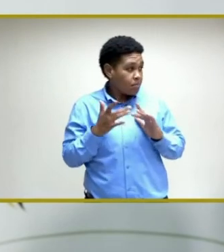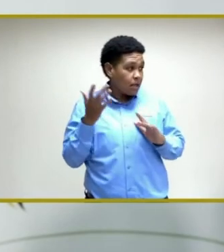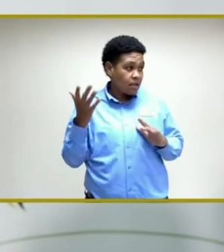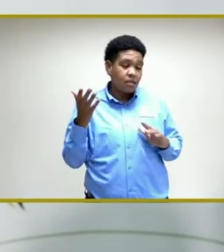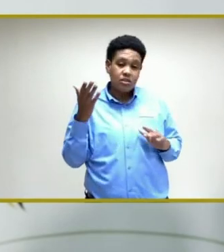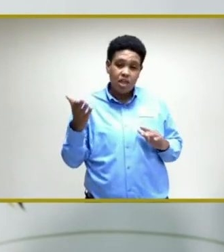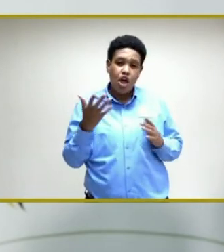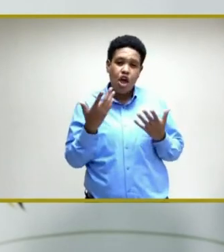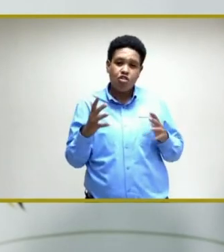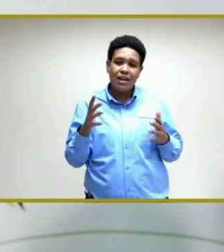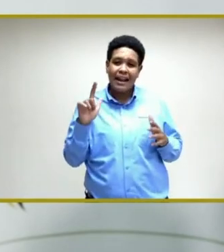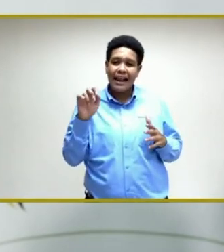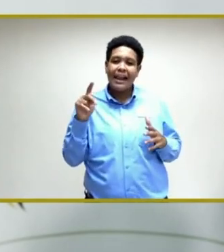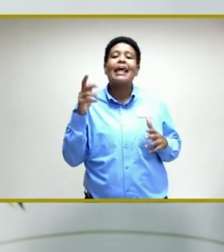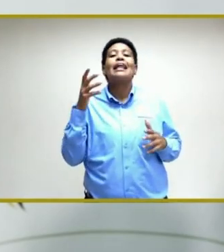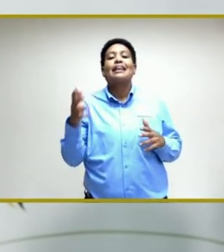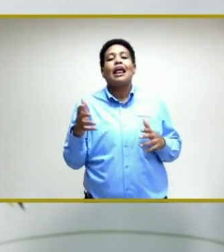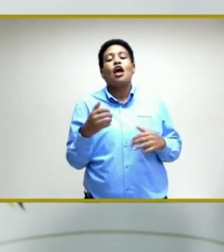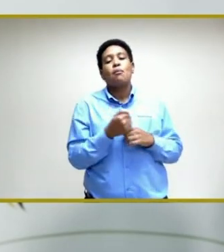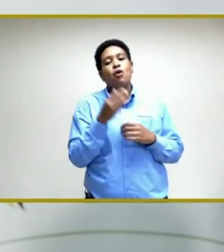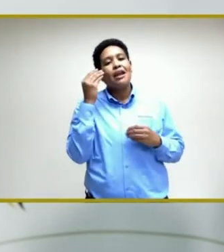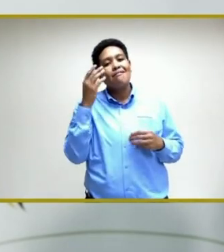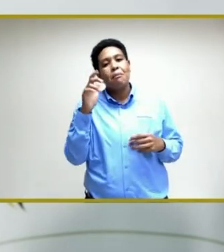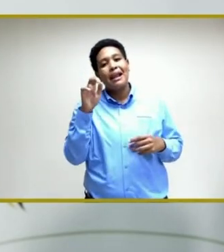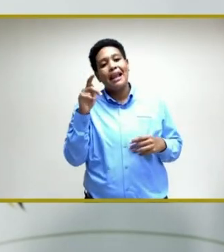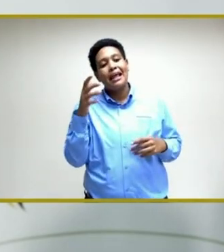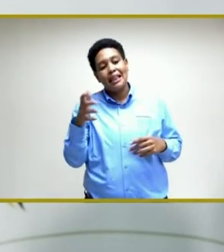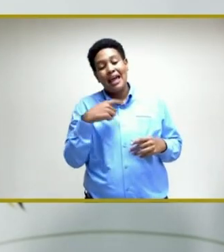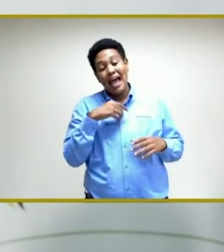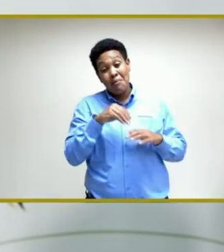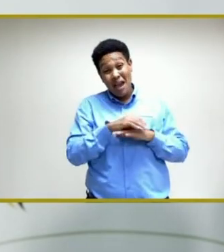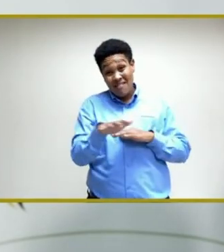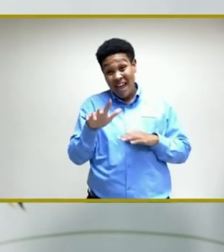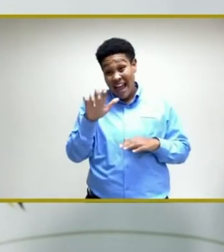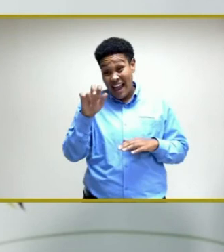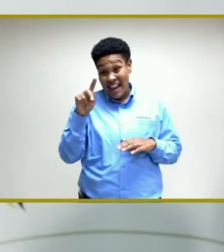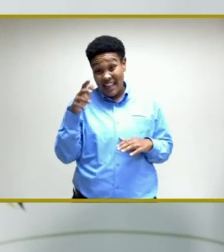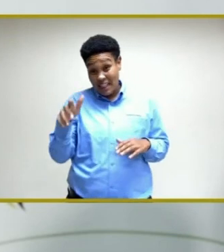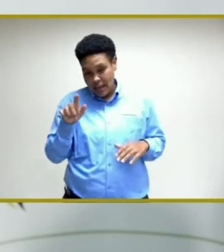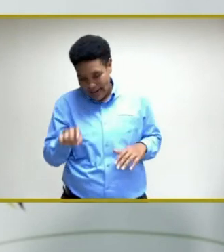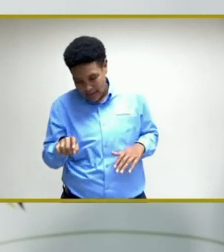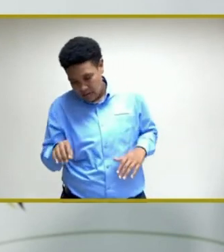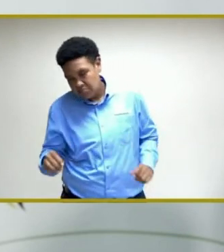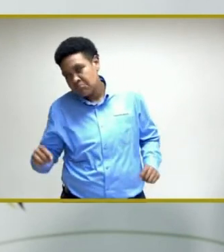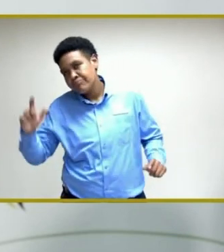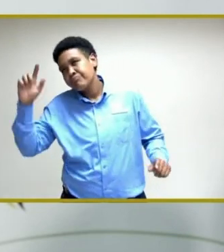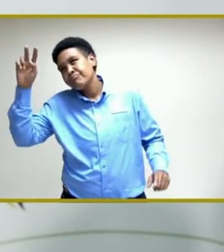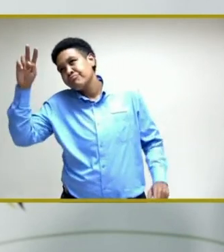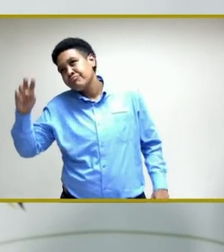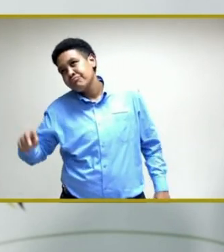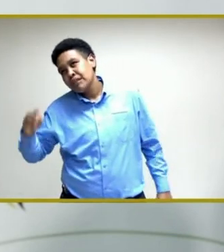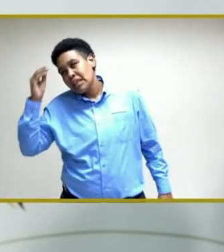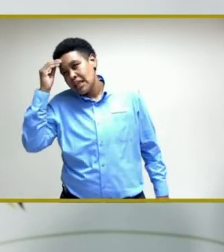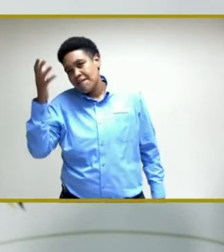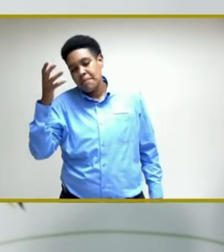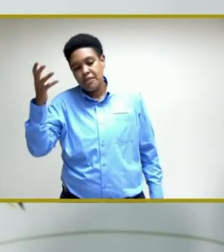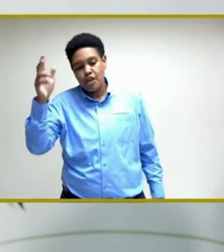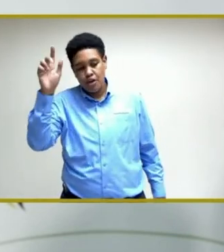already? Okay. So I am advised that the link is already there for the product information.